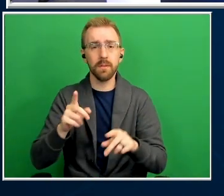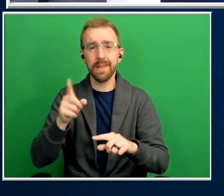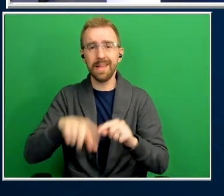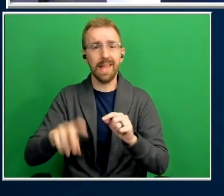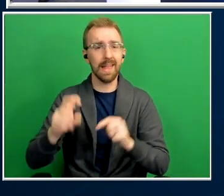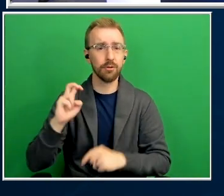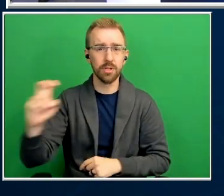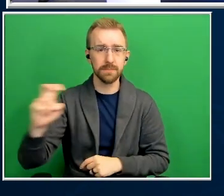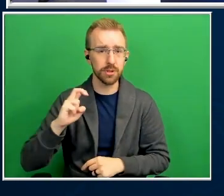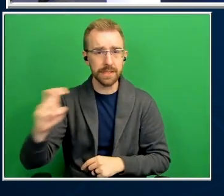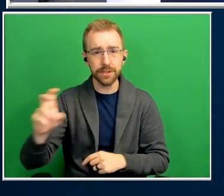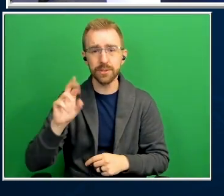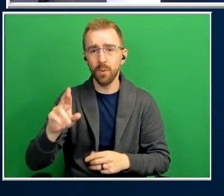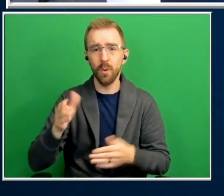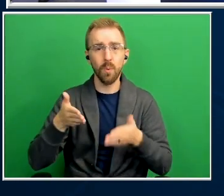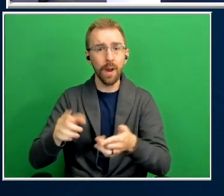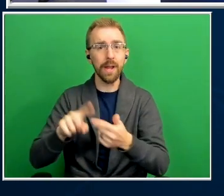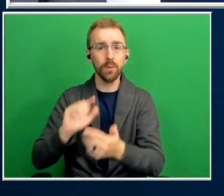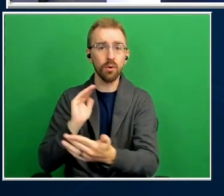to get there